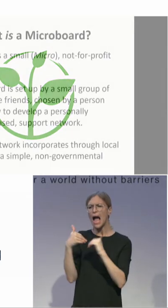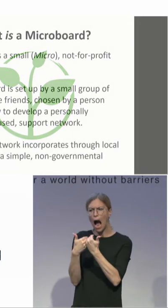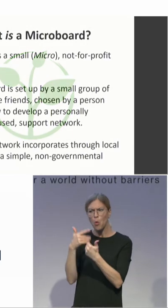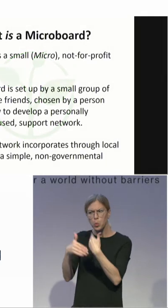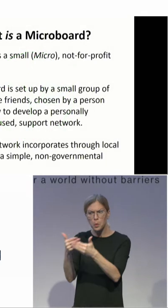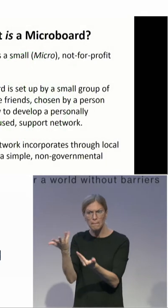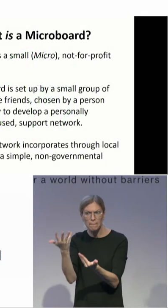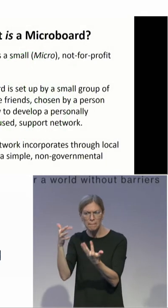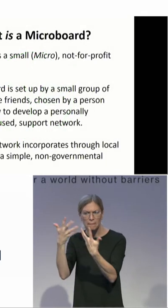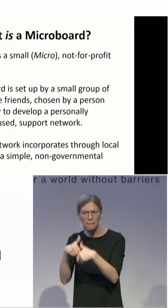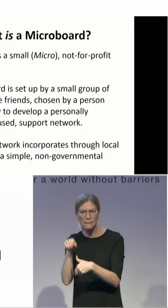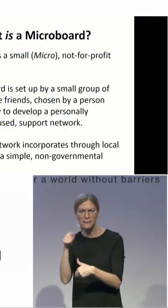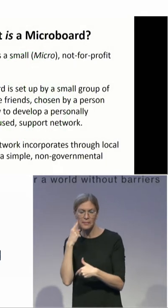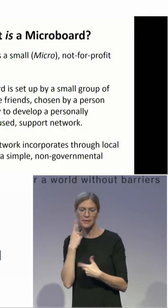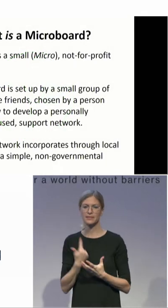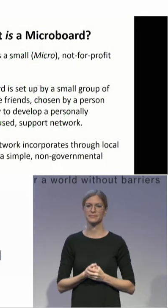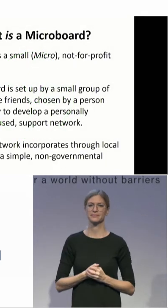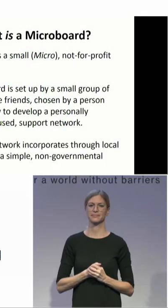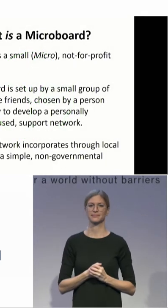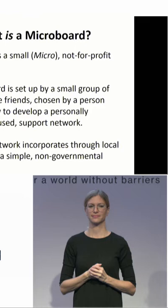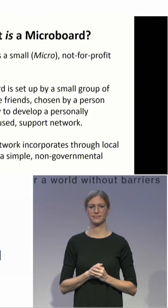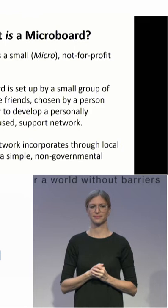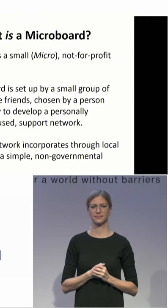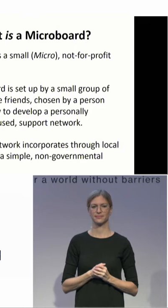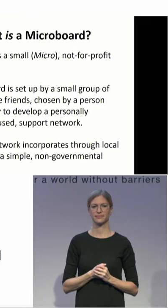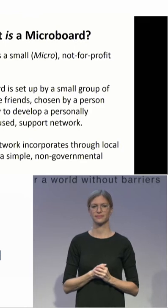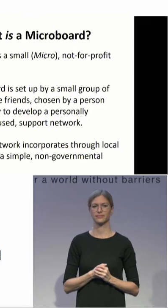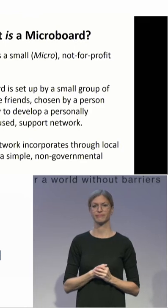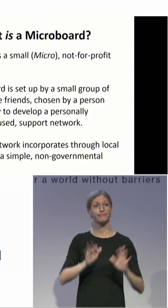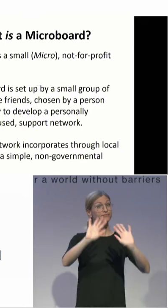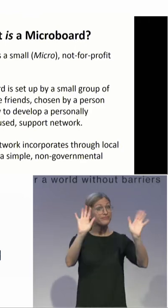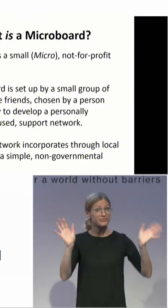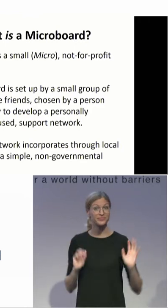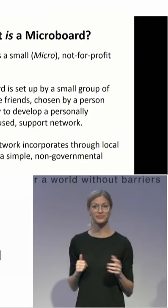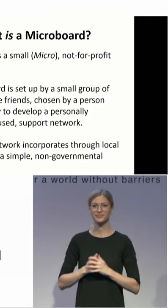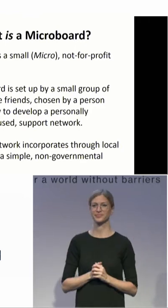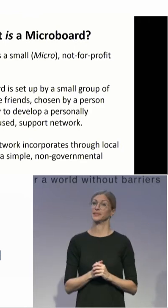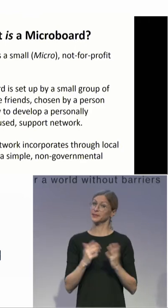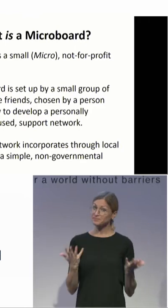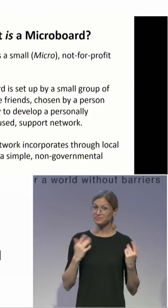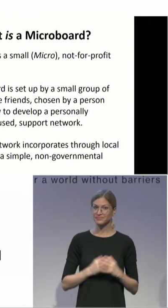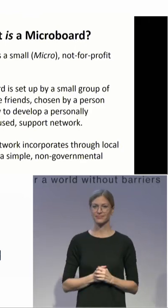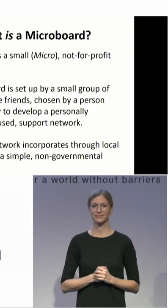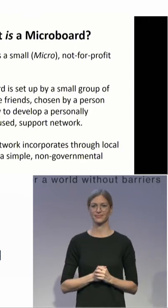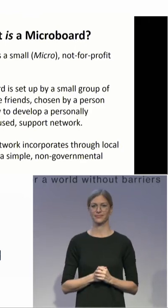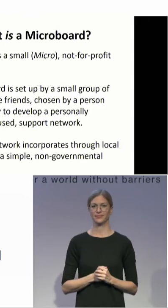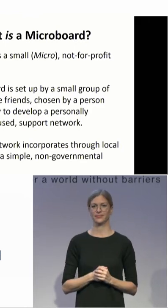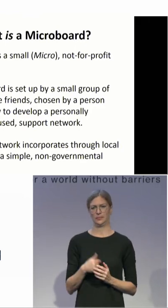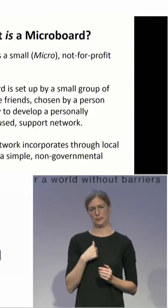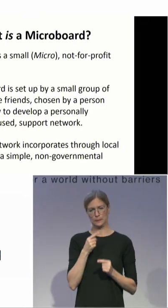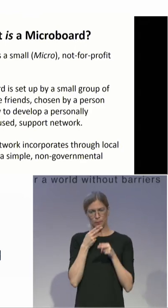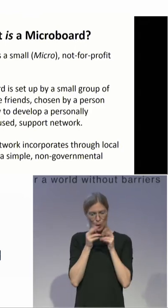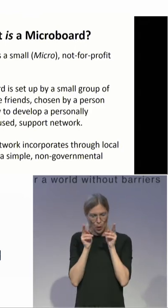here? There we go. Hello. Yes, just to clarify to begin with what a microboard is.